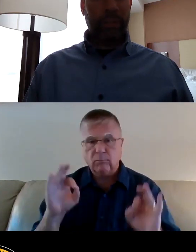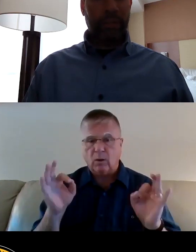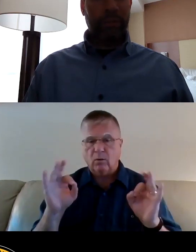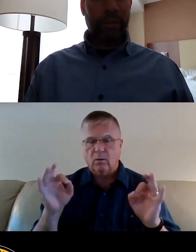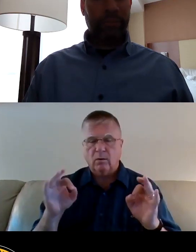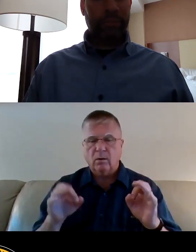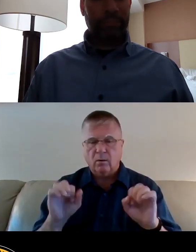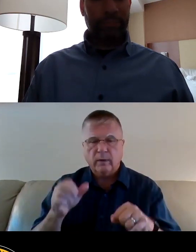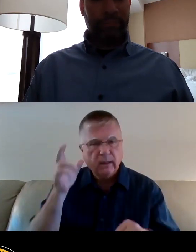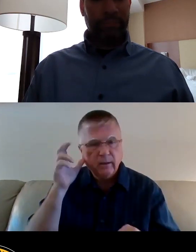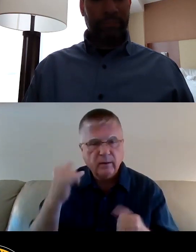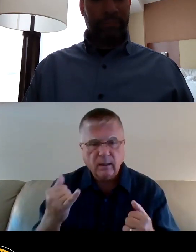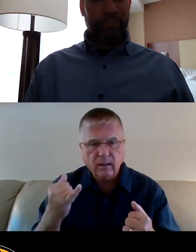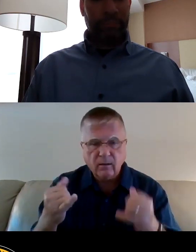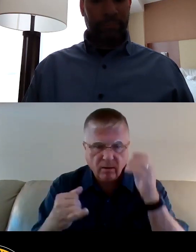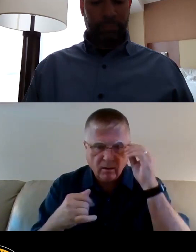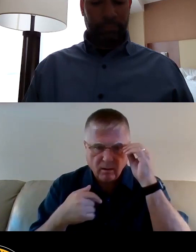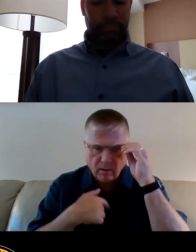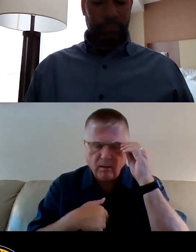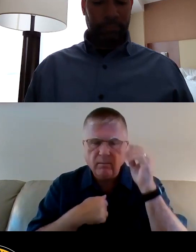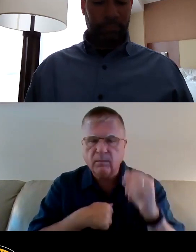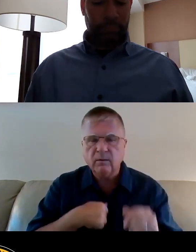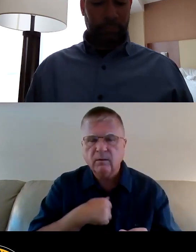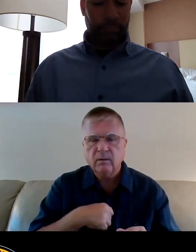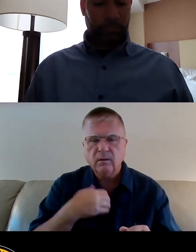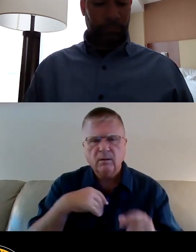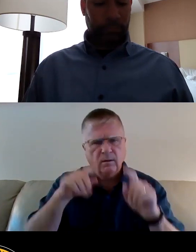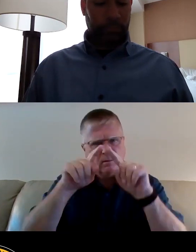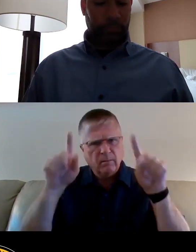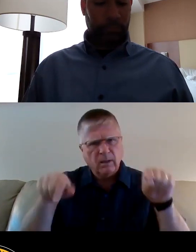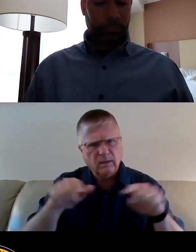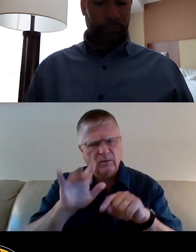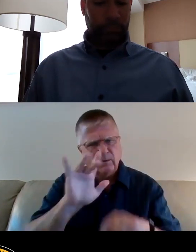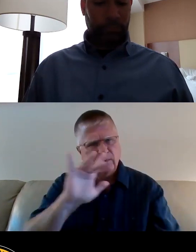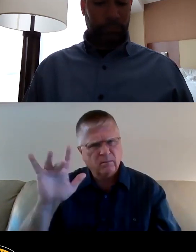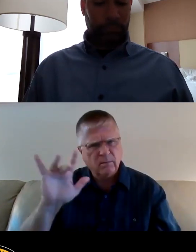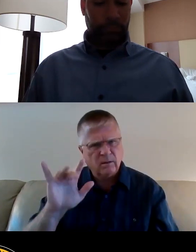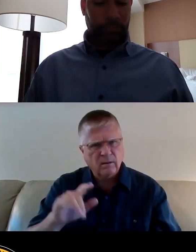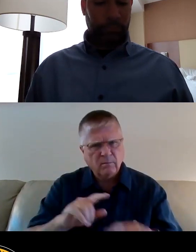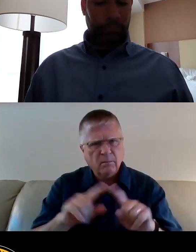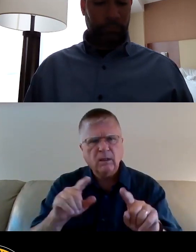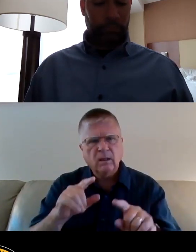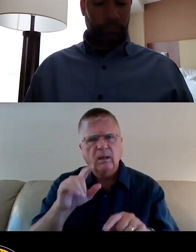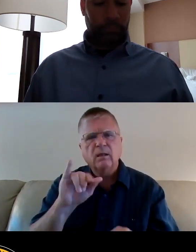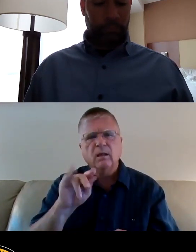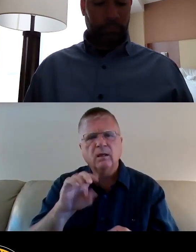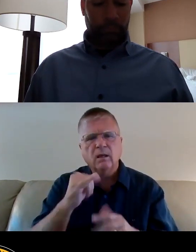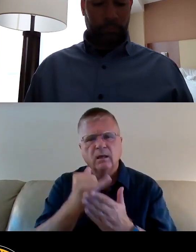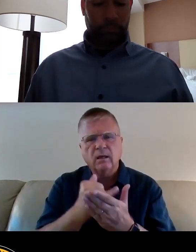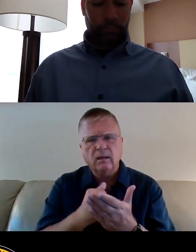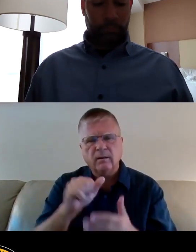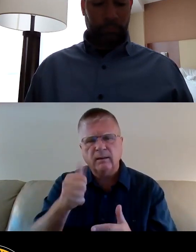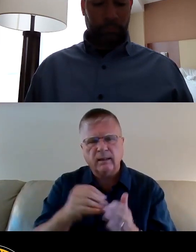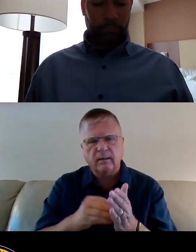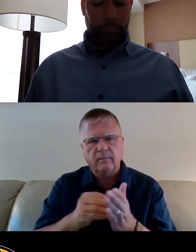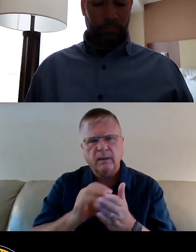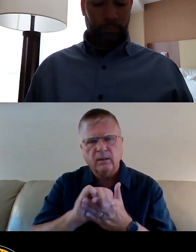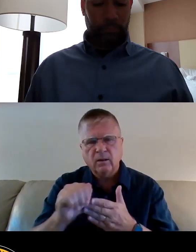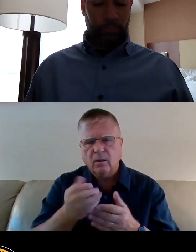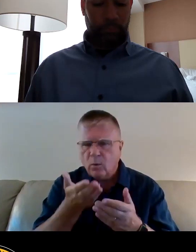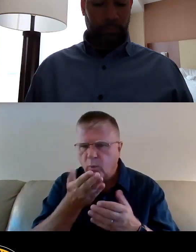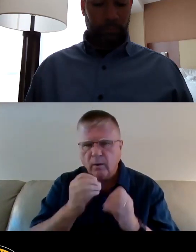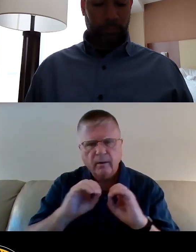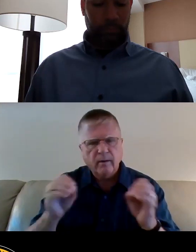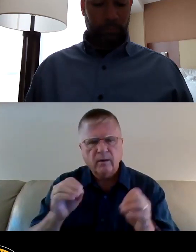We can hear you now. I'm sorry. I don't, my screen went blank. But the line item item, on $10 million, there is no food